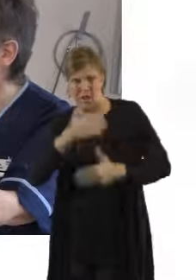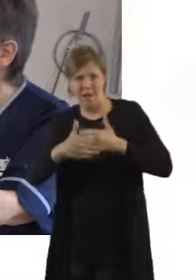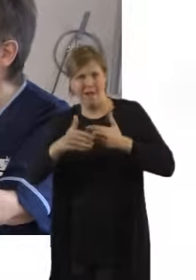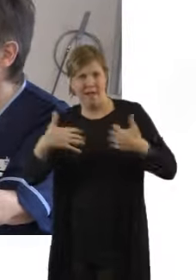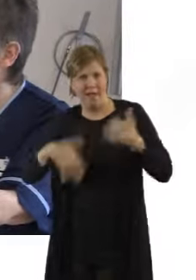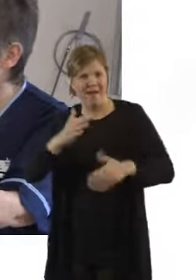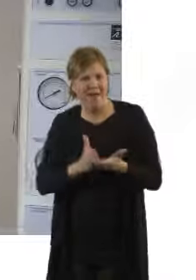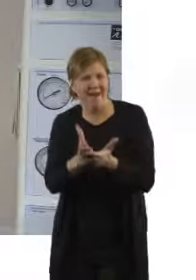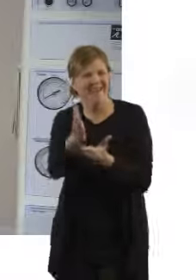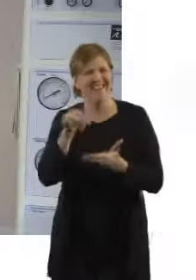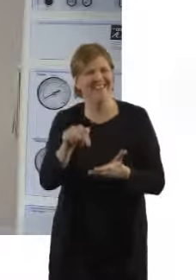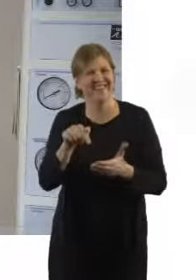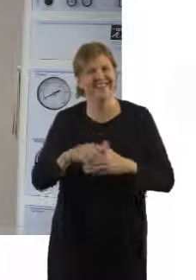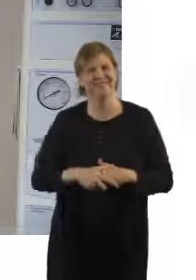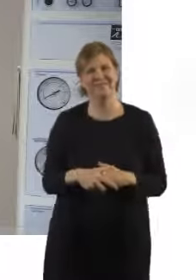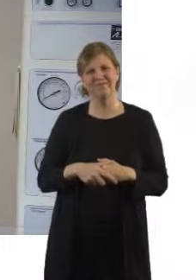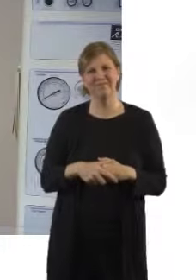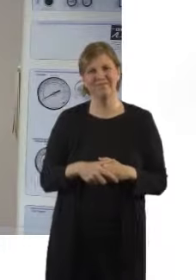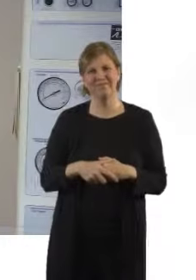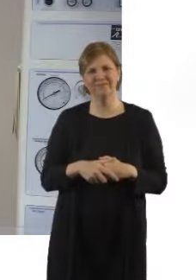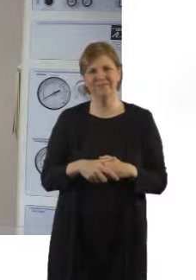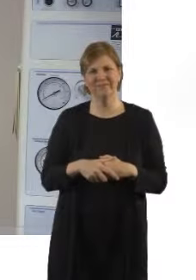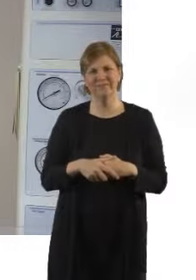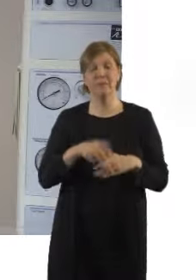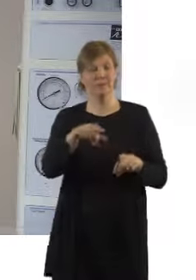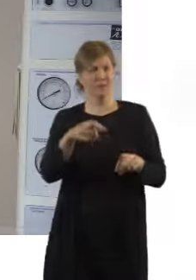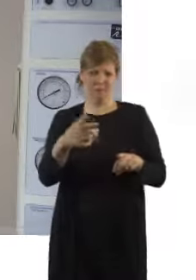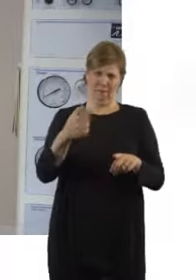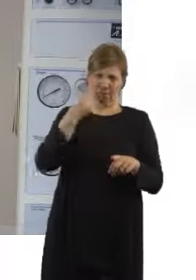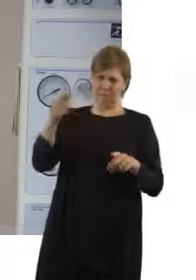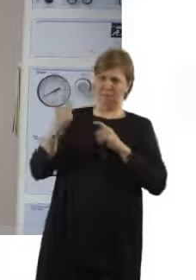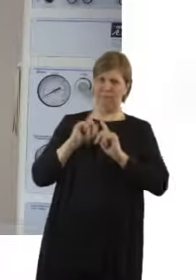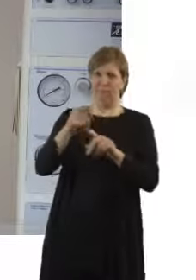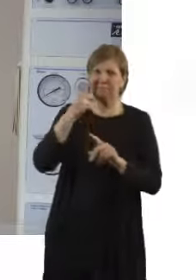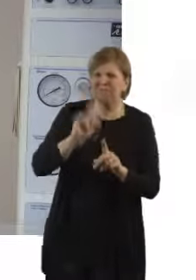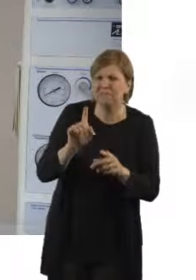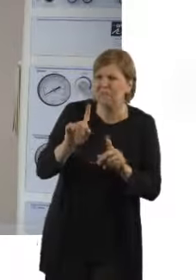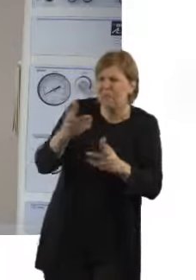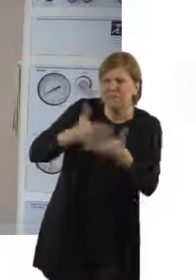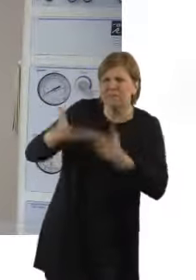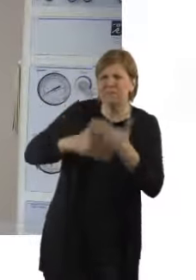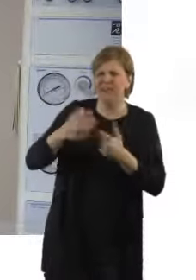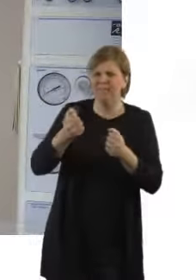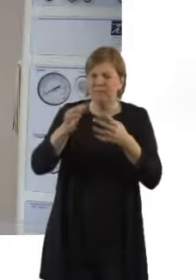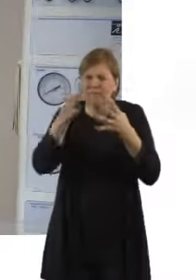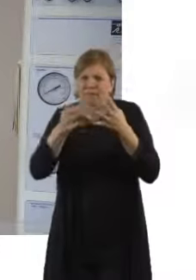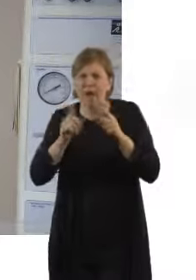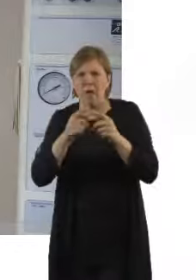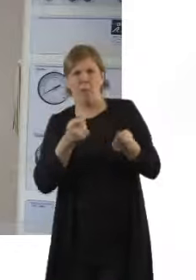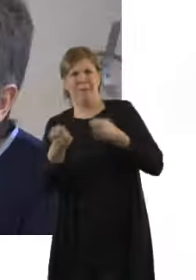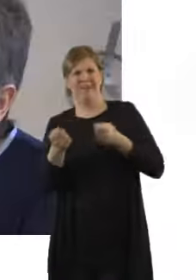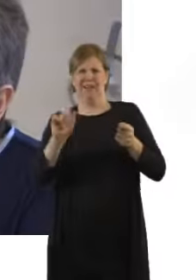labour is progressing well. Dorothy, could you just take us through some of the coping mechanisms that mums might want to use whilst they're in labour?